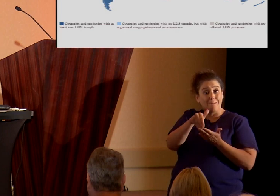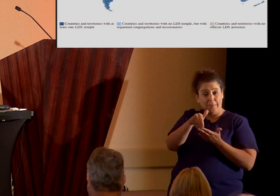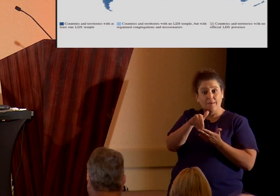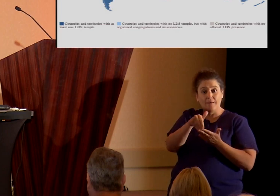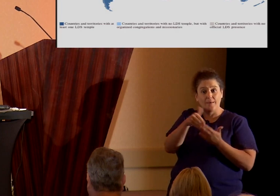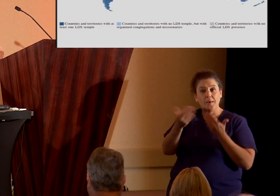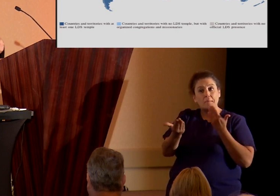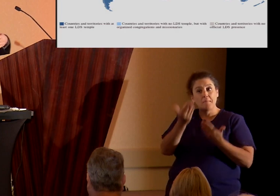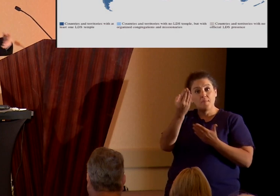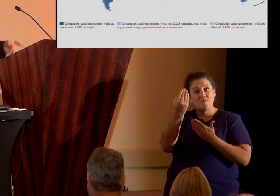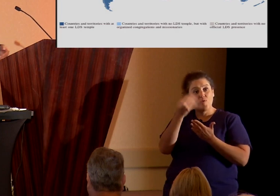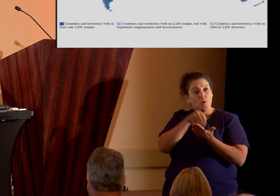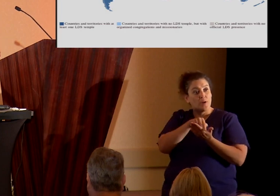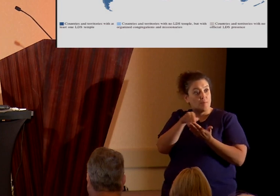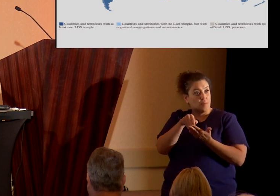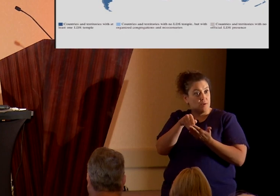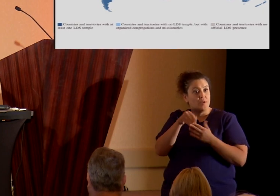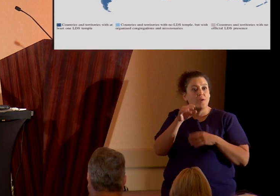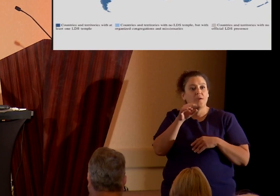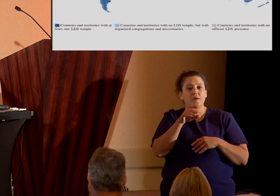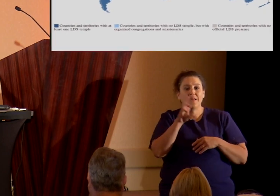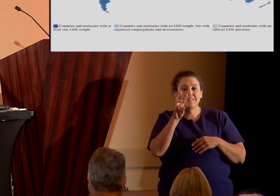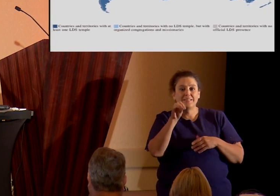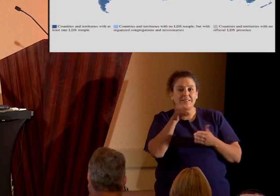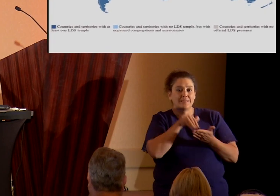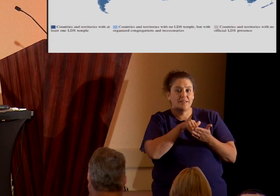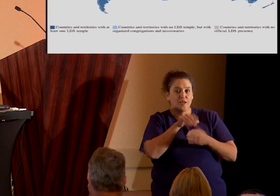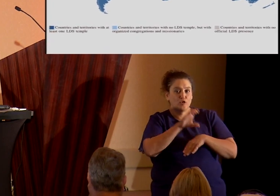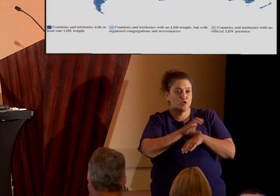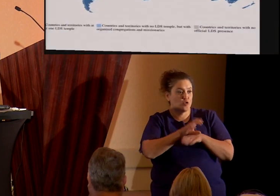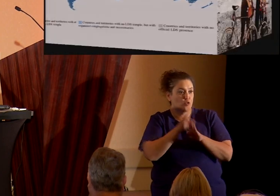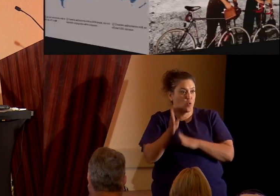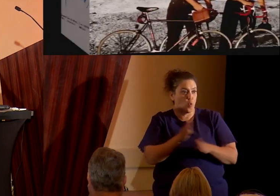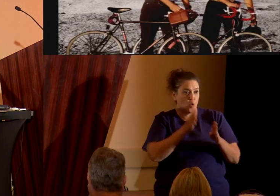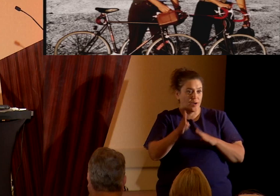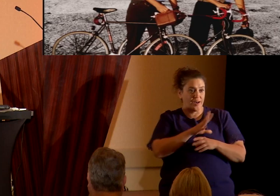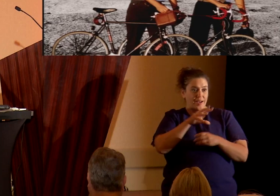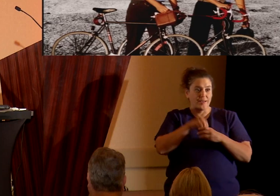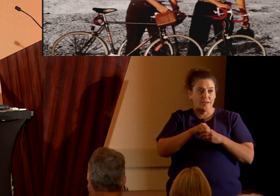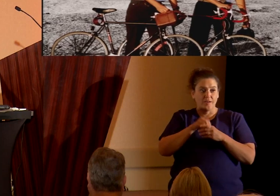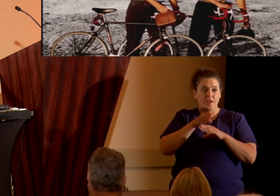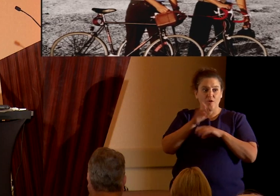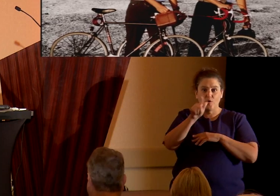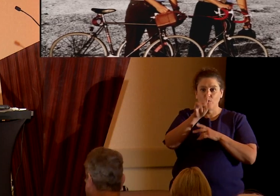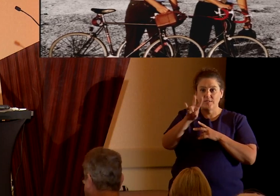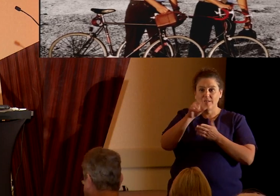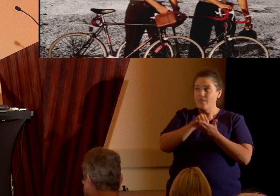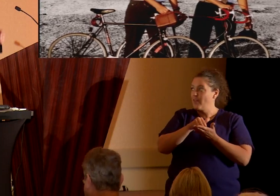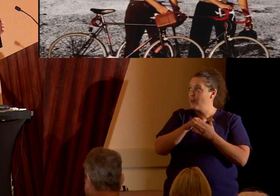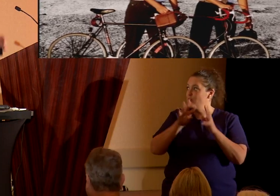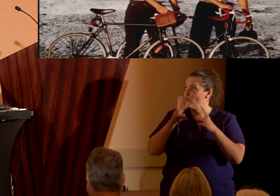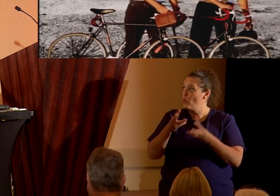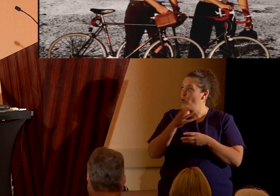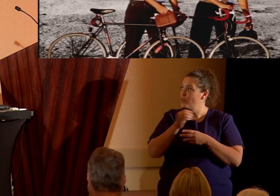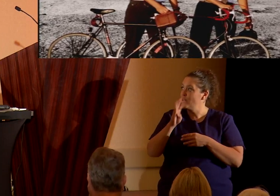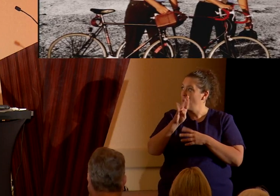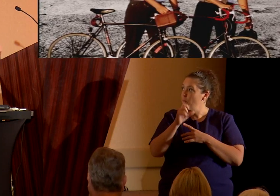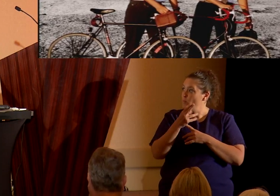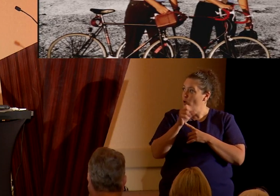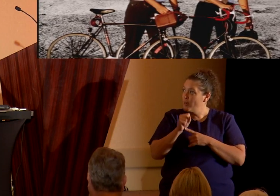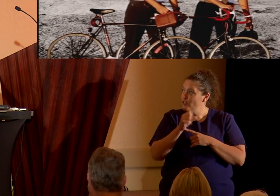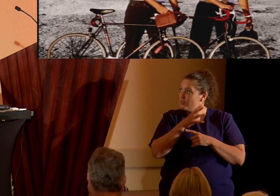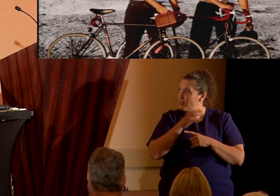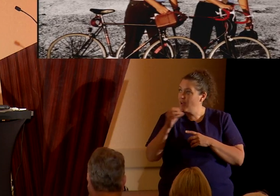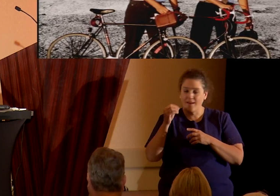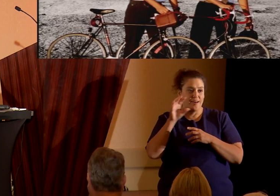possibly 14 million, with over 16,000 churches organized into over 27,000 wards and branches. And every year, over